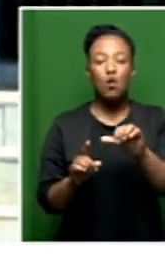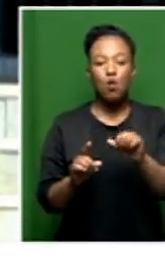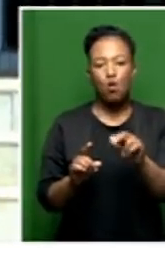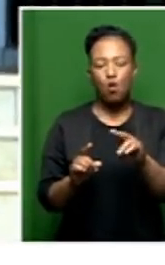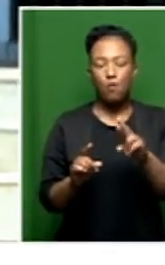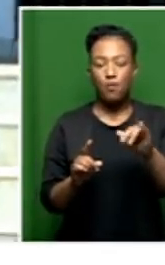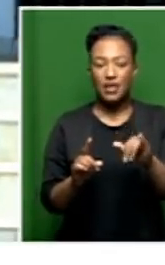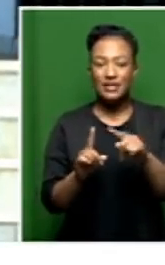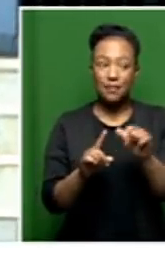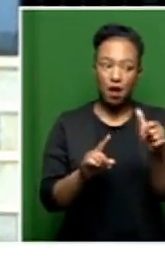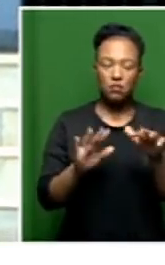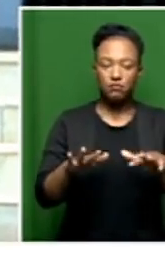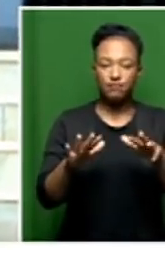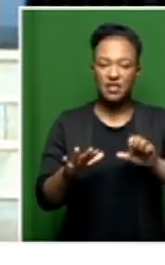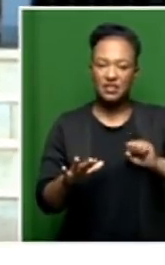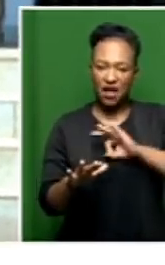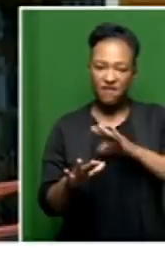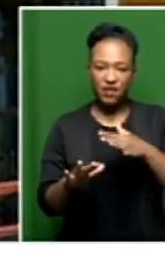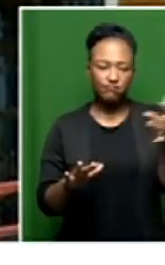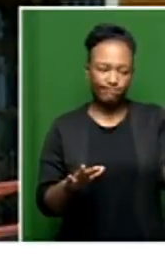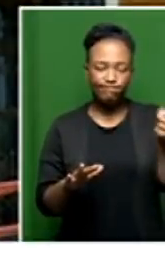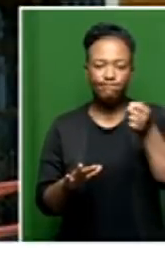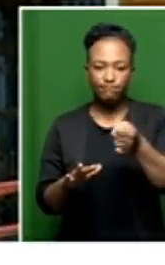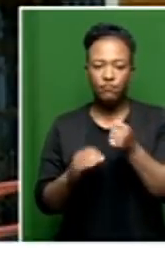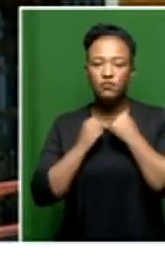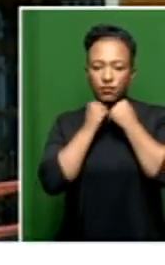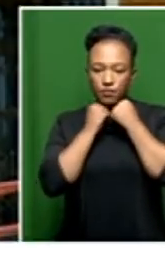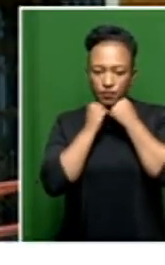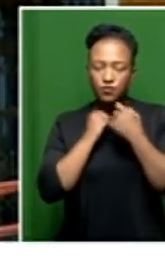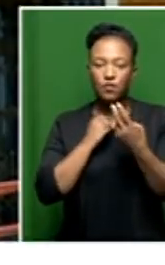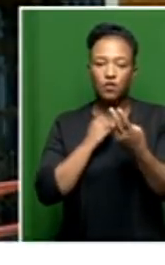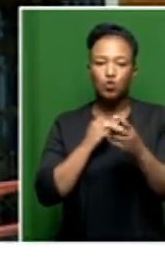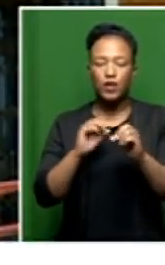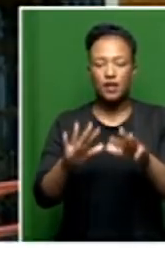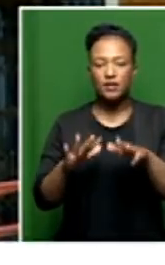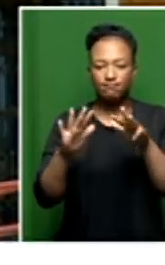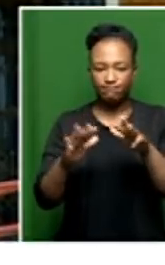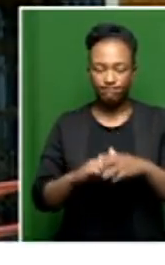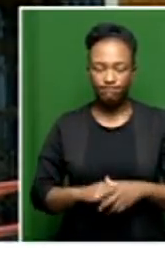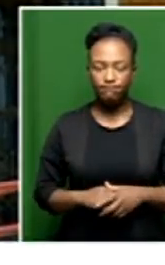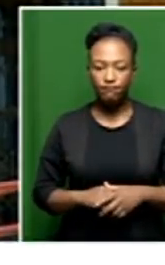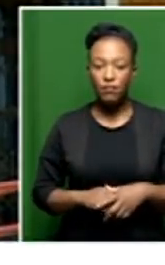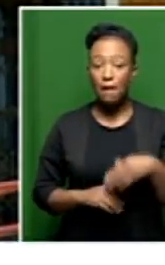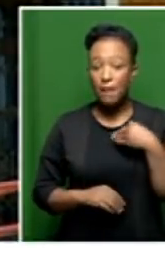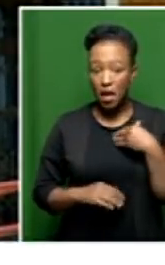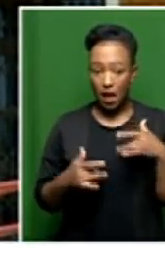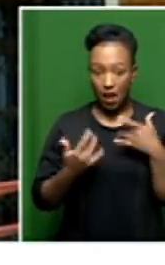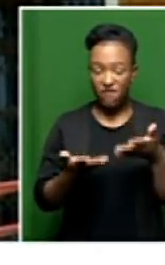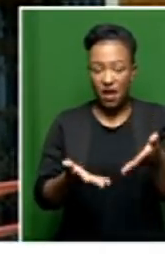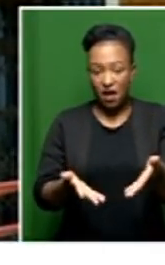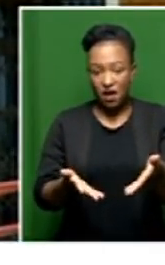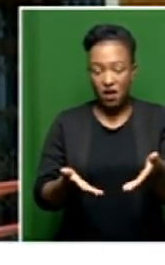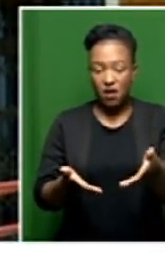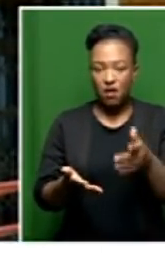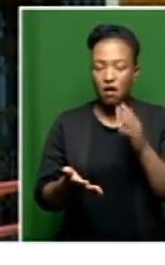19 other staff members in August 2019. I'm a resident here. live with these elders. I can attest what